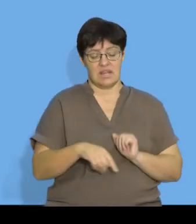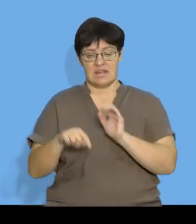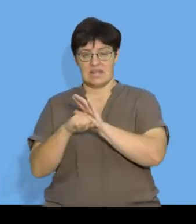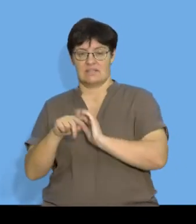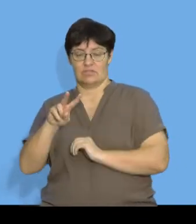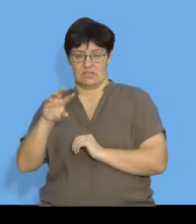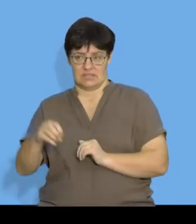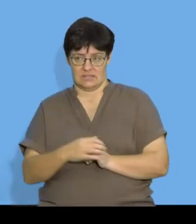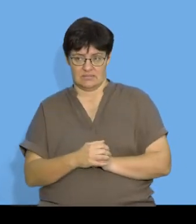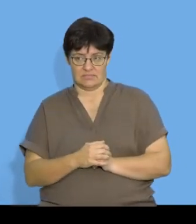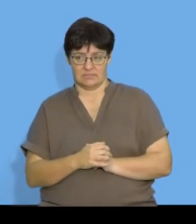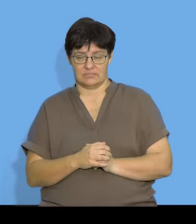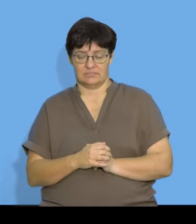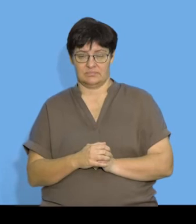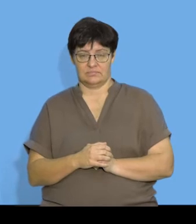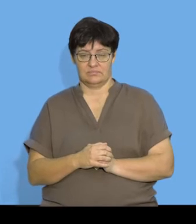and negative 20.